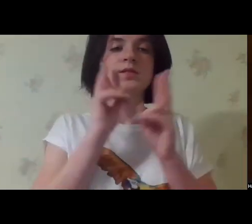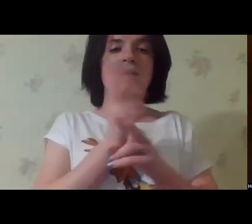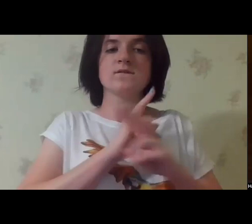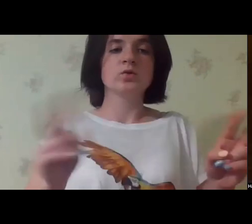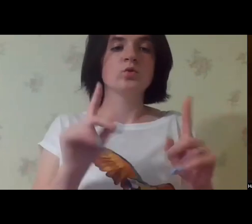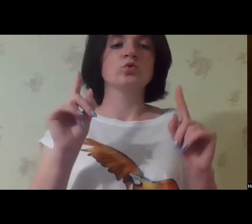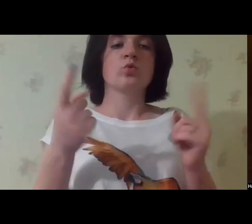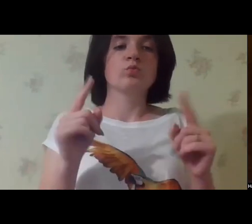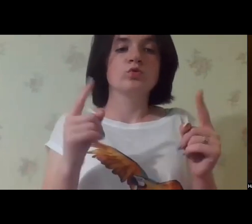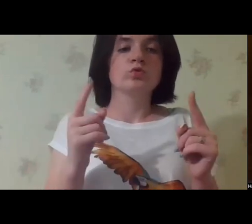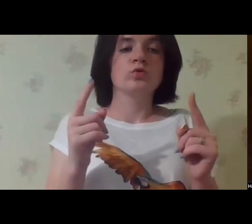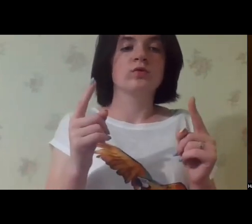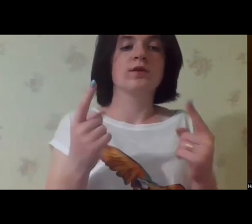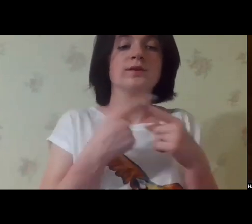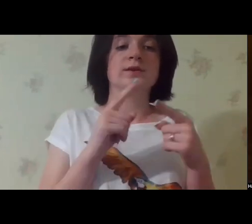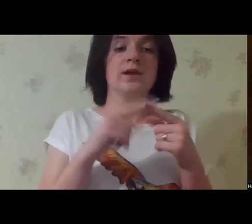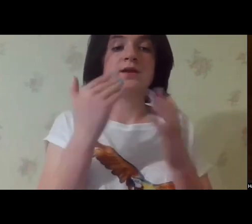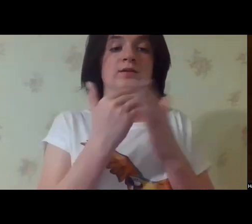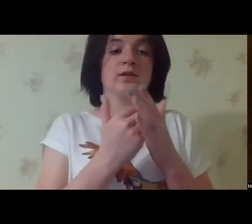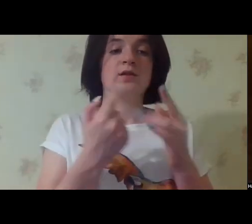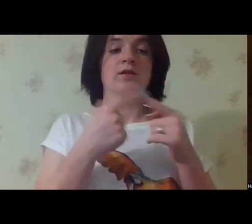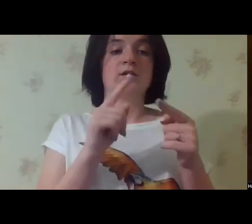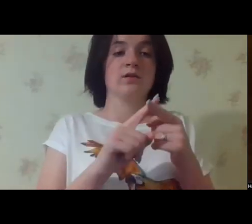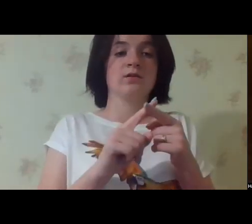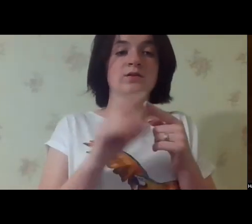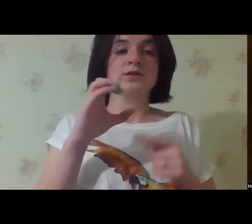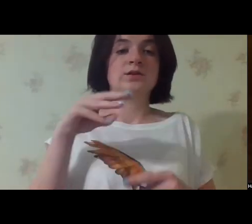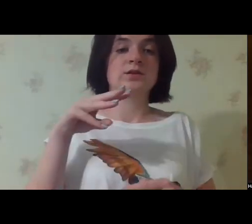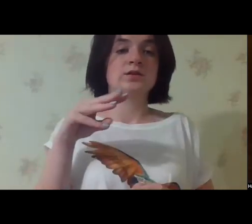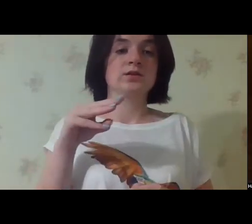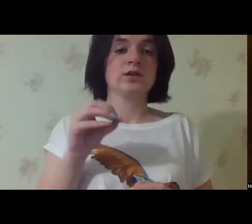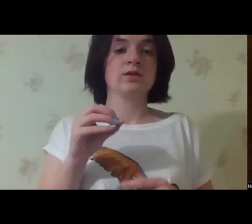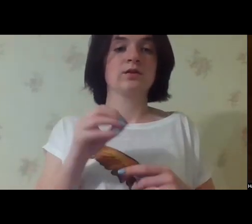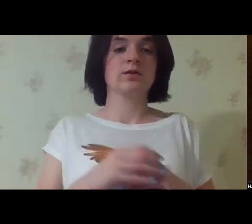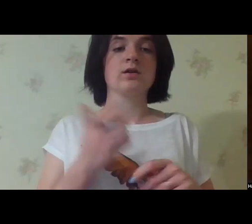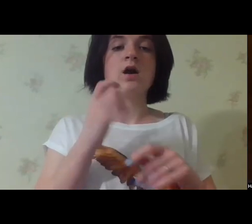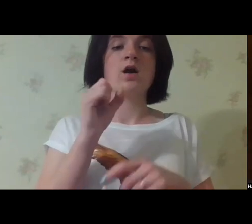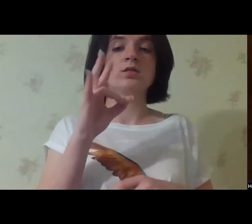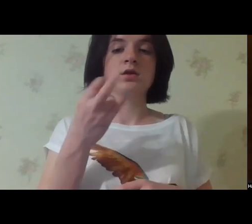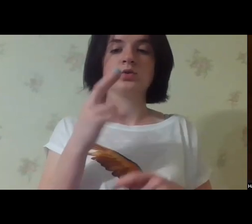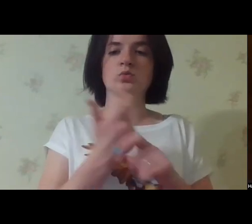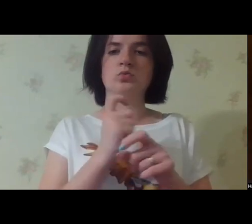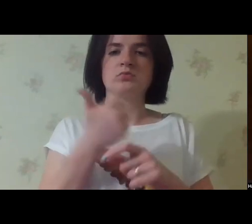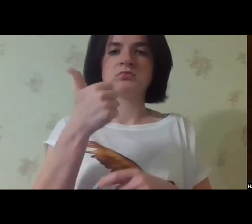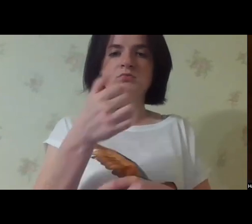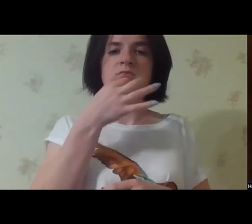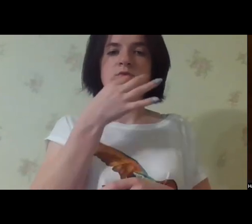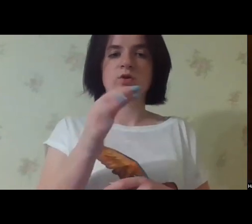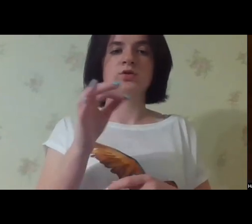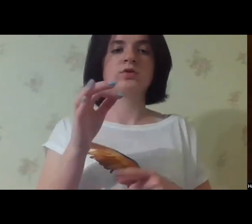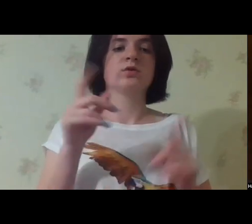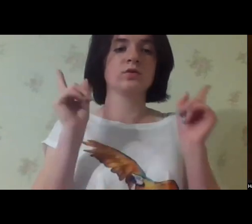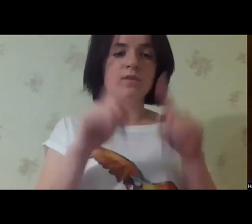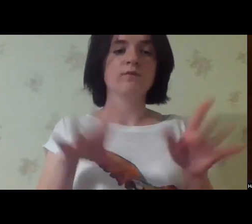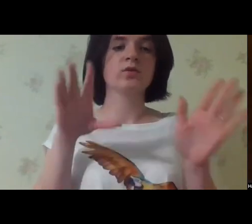They are not known because this is a stigmatized topic. Anastasia was